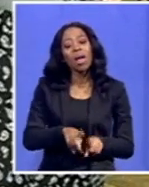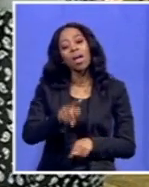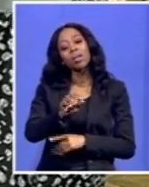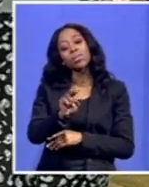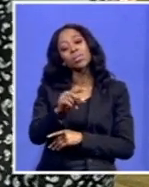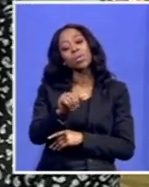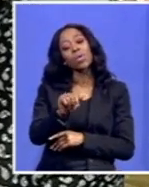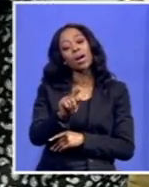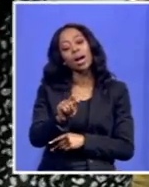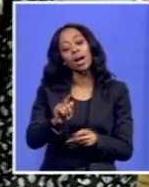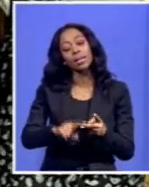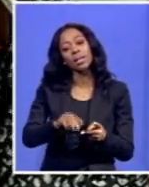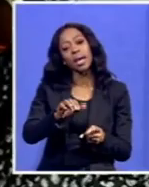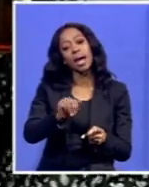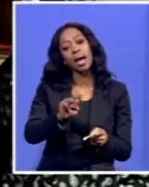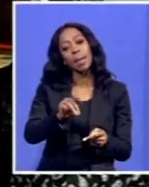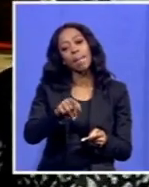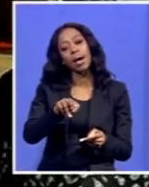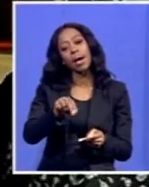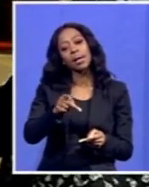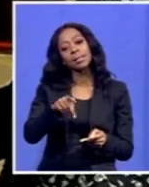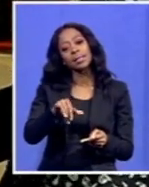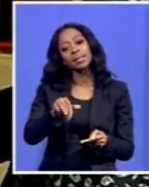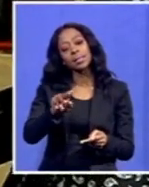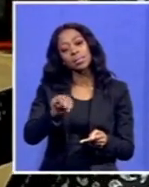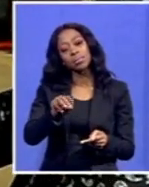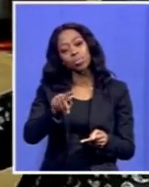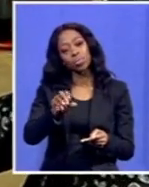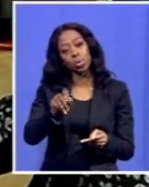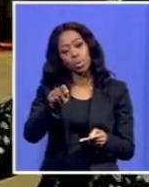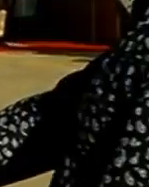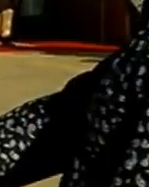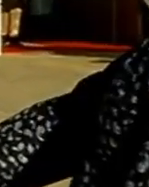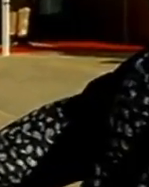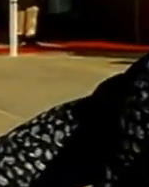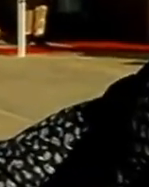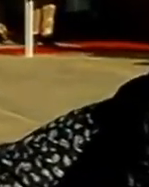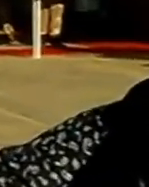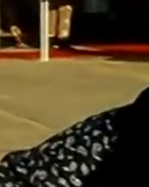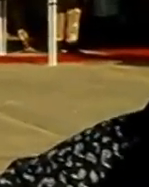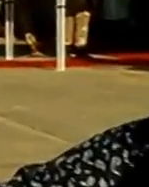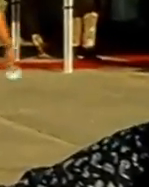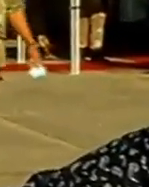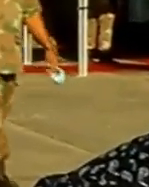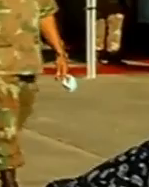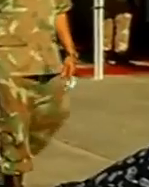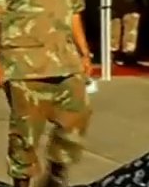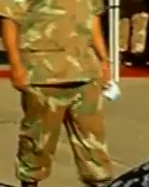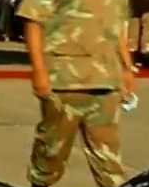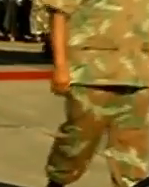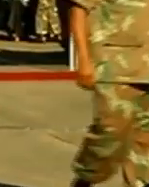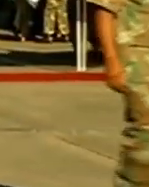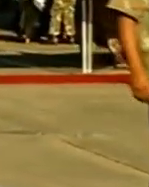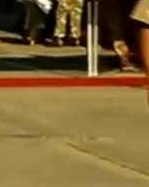and Amanzimdoti? Yes, we do have water but we won't say it is sufficient because it's an